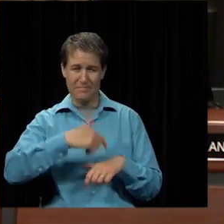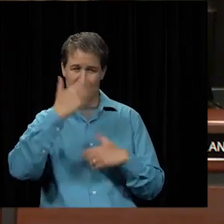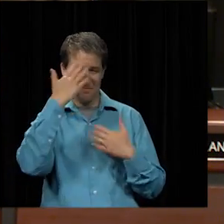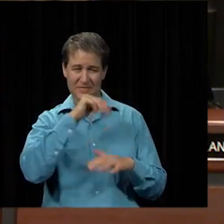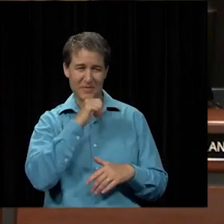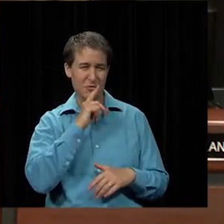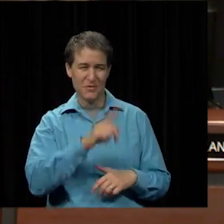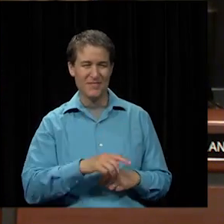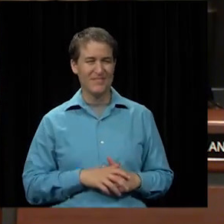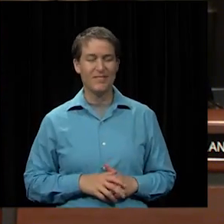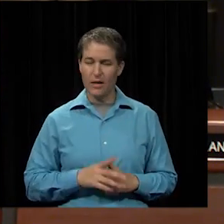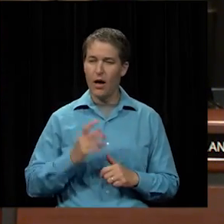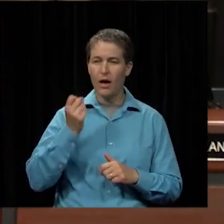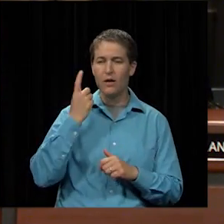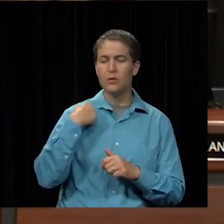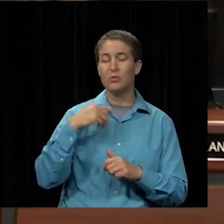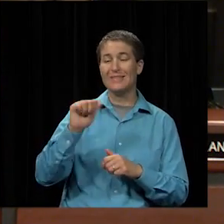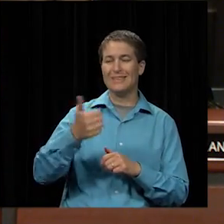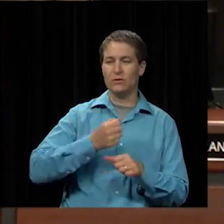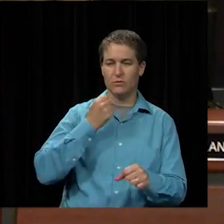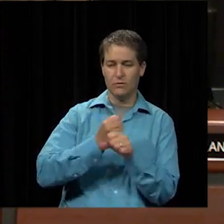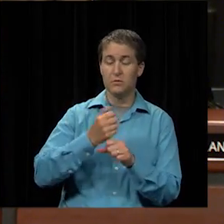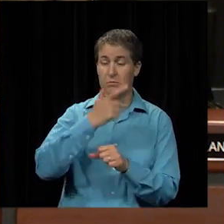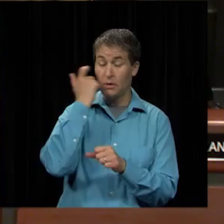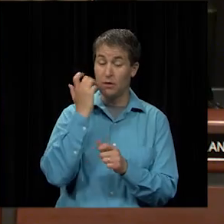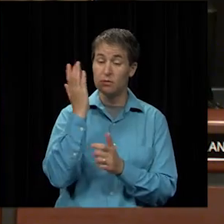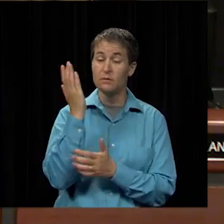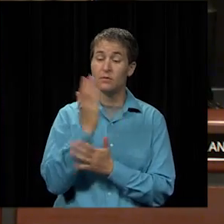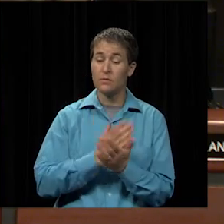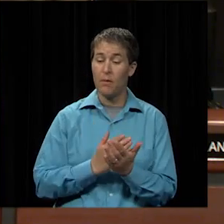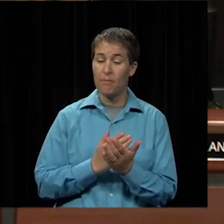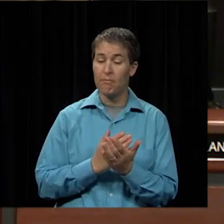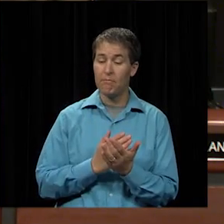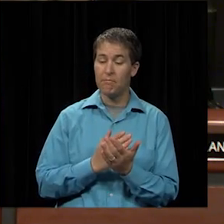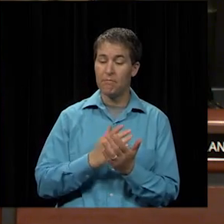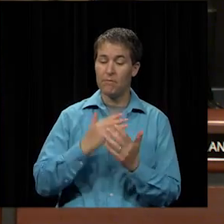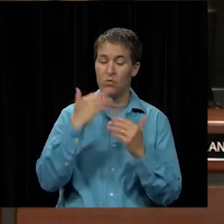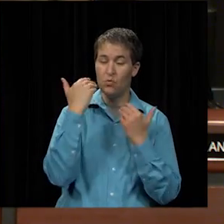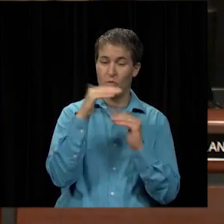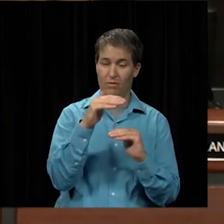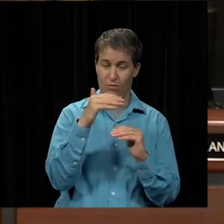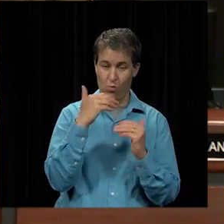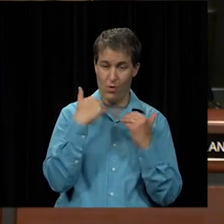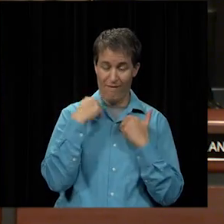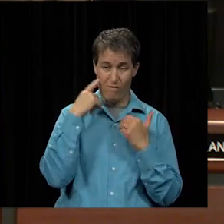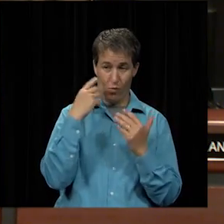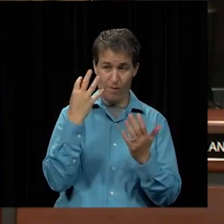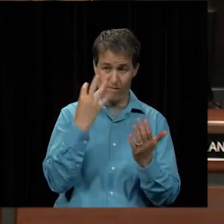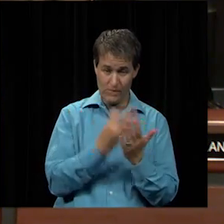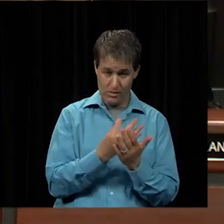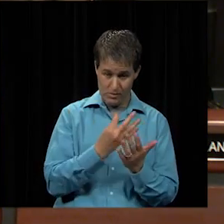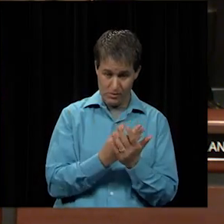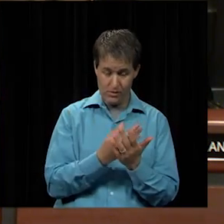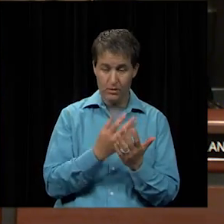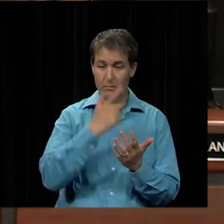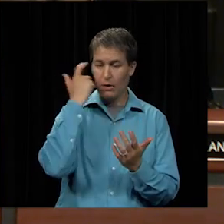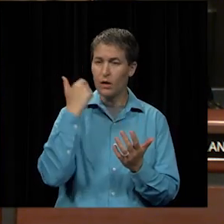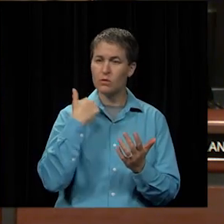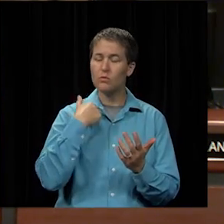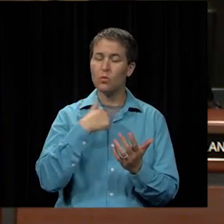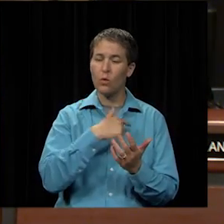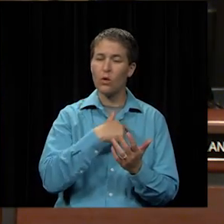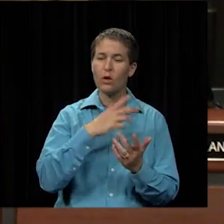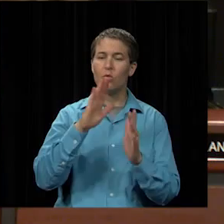understand it was 10 years and because of some of the constraints that we have on funding because we get re